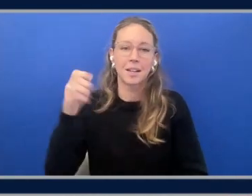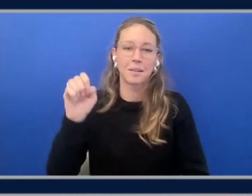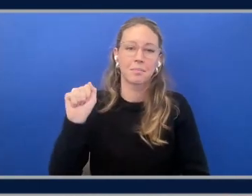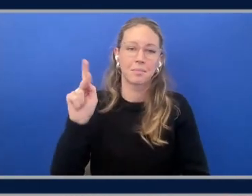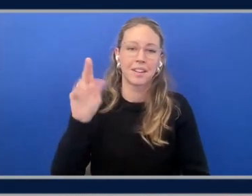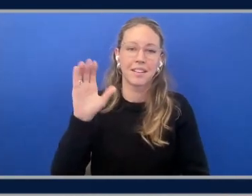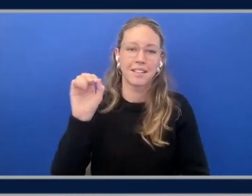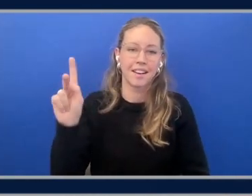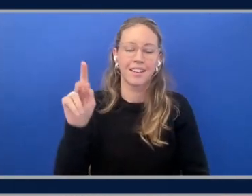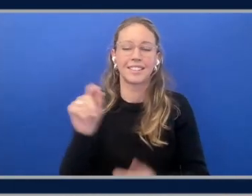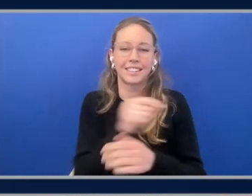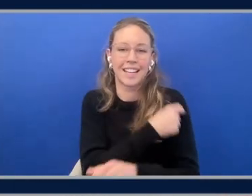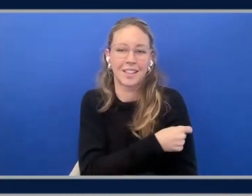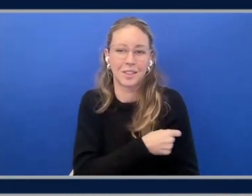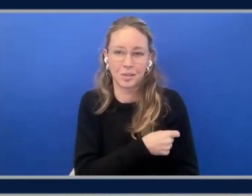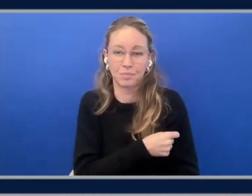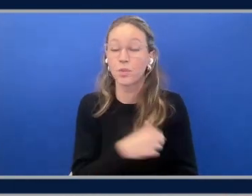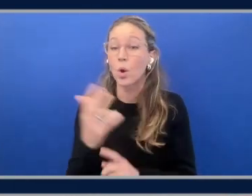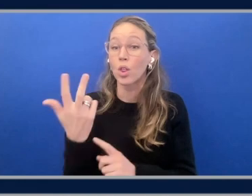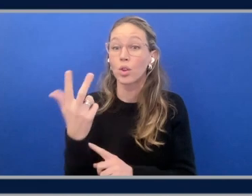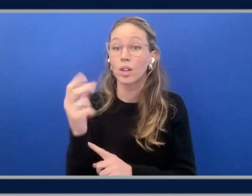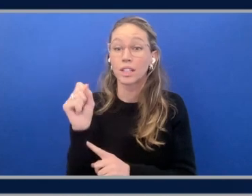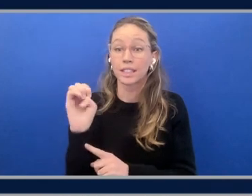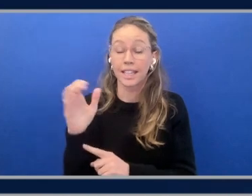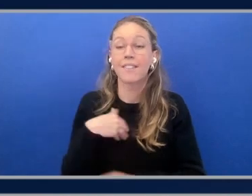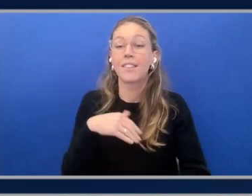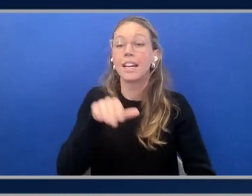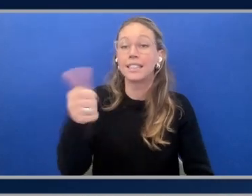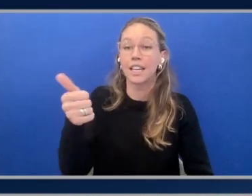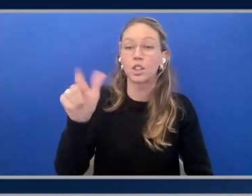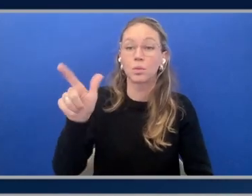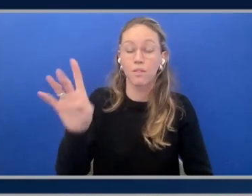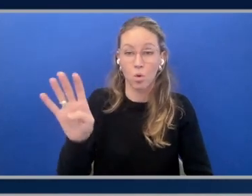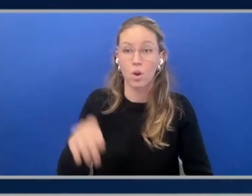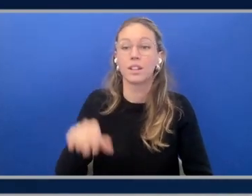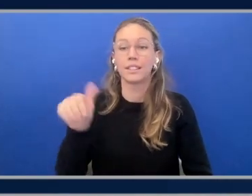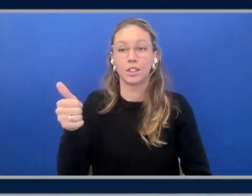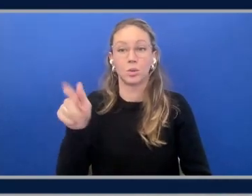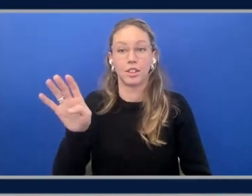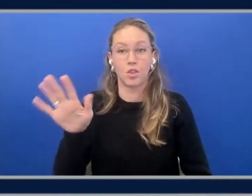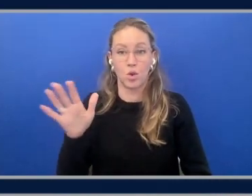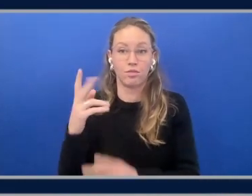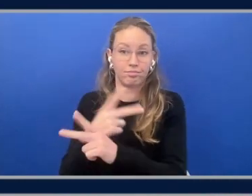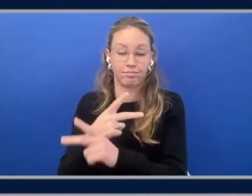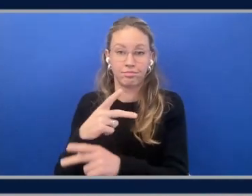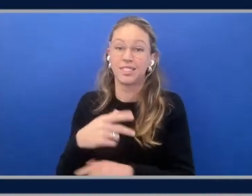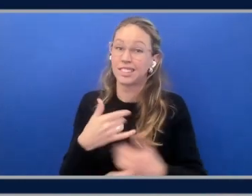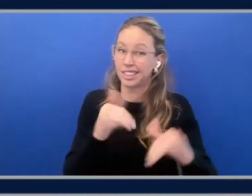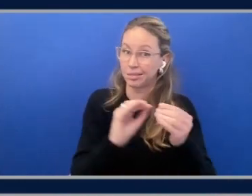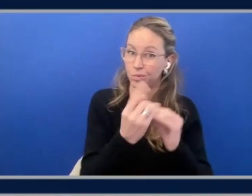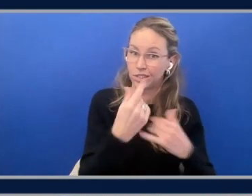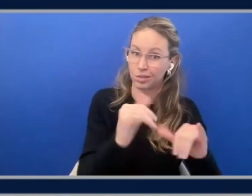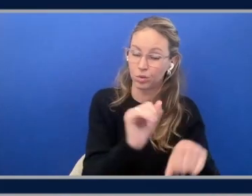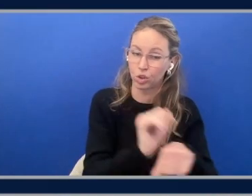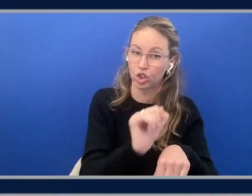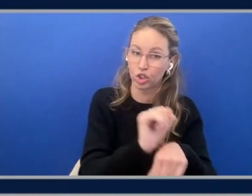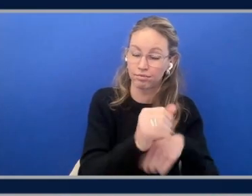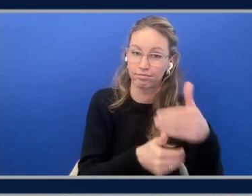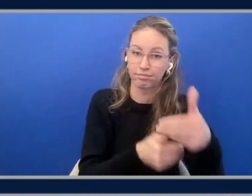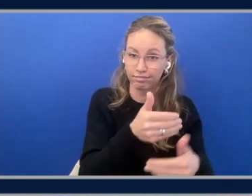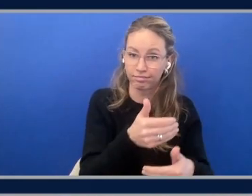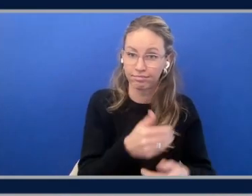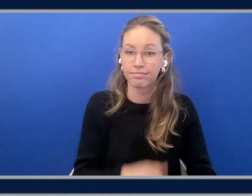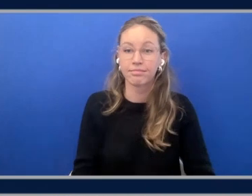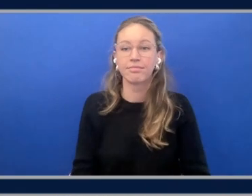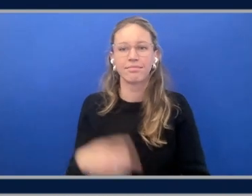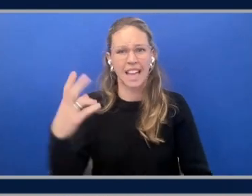Okay, so within three seconds, we get the 1024 by 1024 image. Tranium 1, still working. And to be clear, that is much